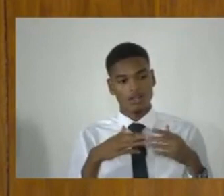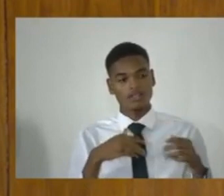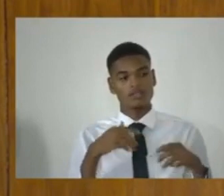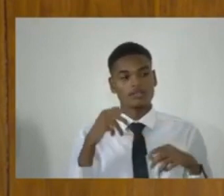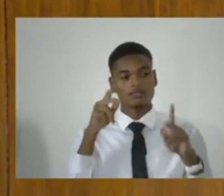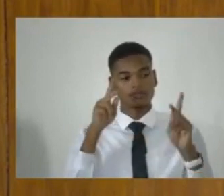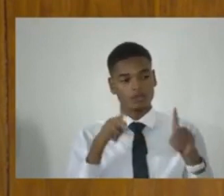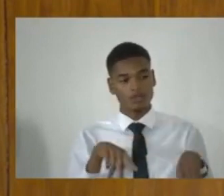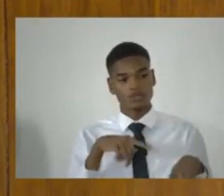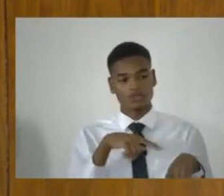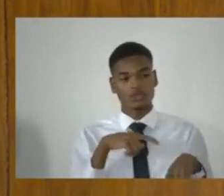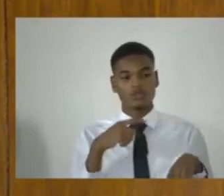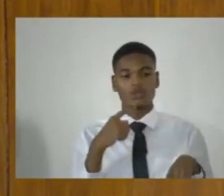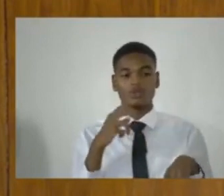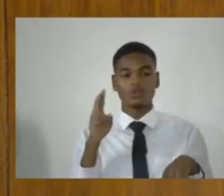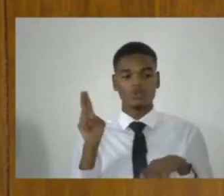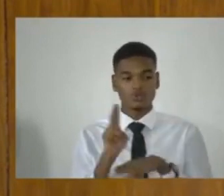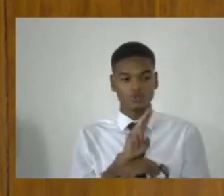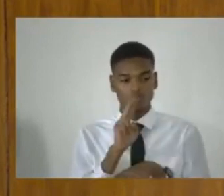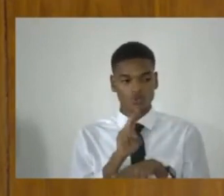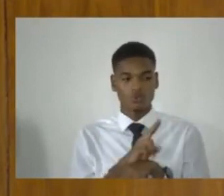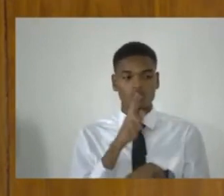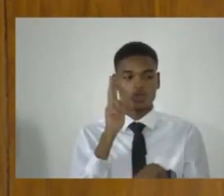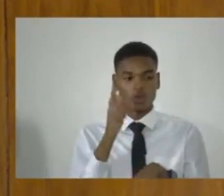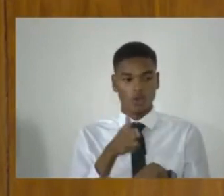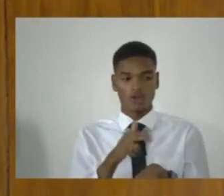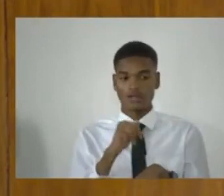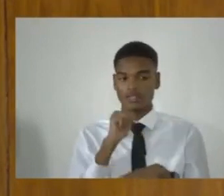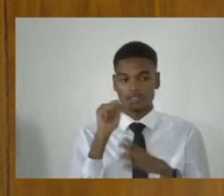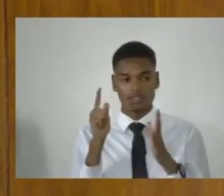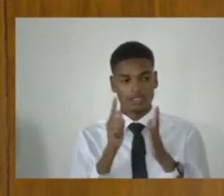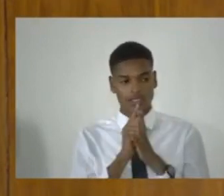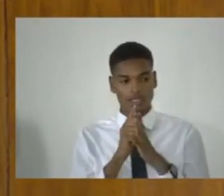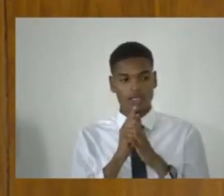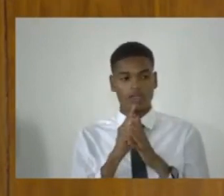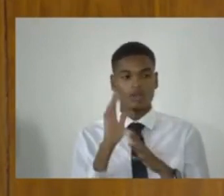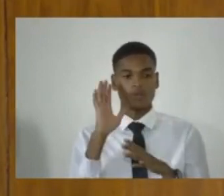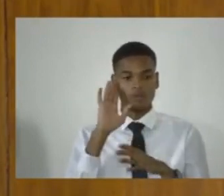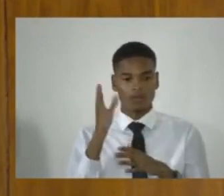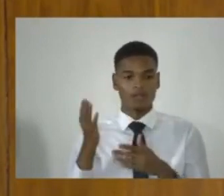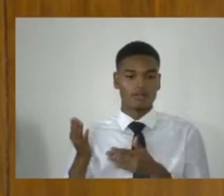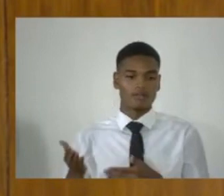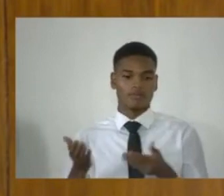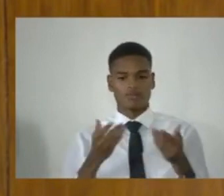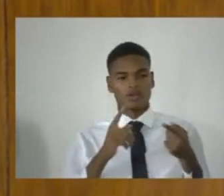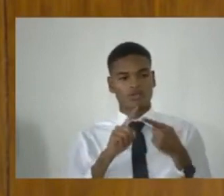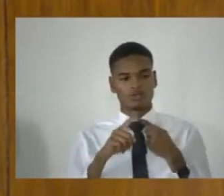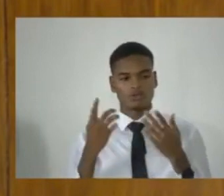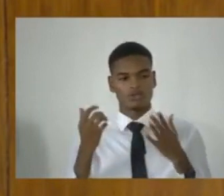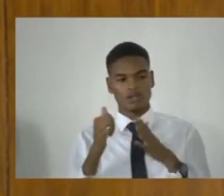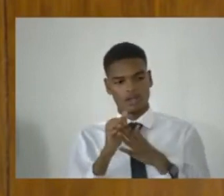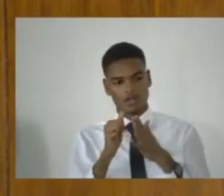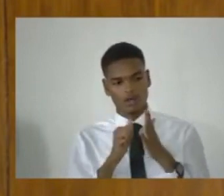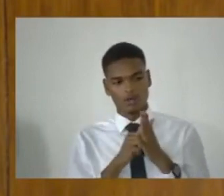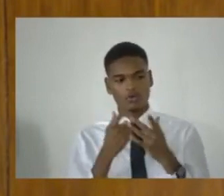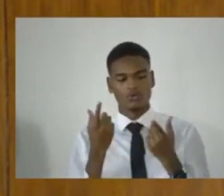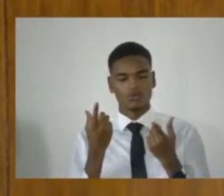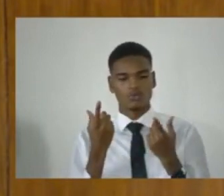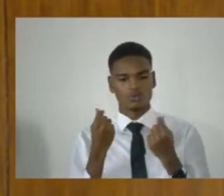would use firearms illegally will be brought to account for doing so.